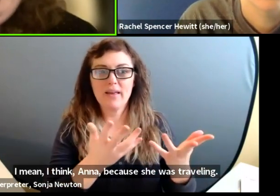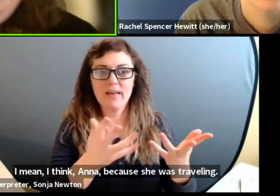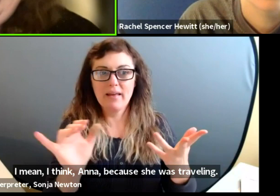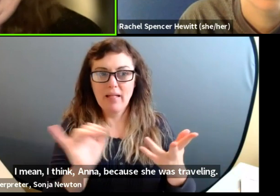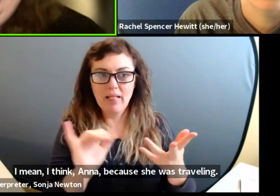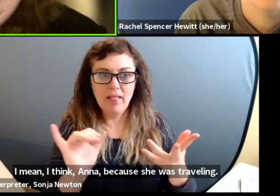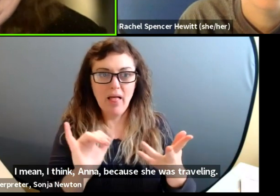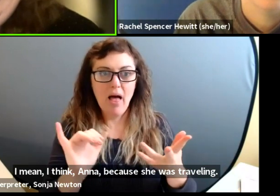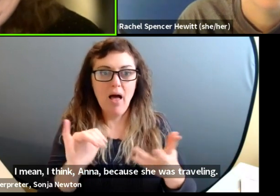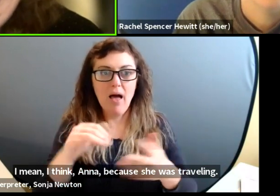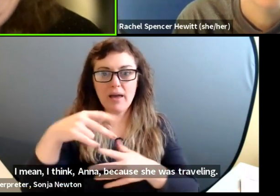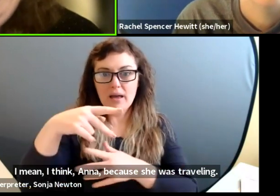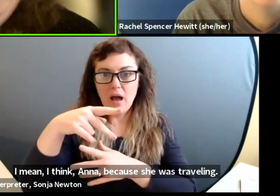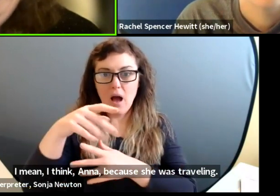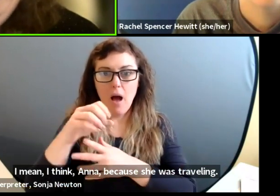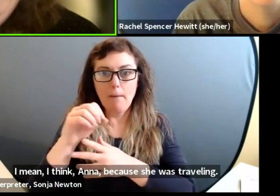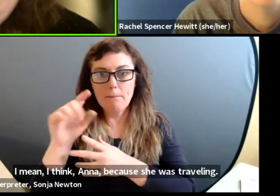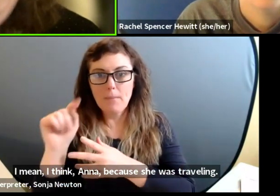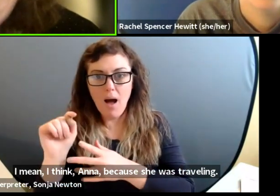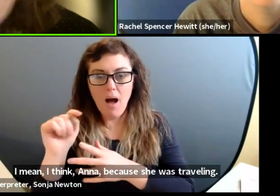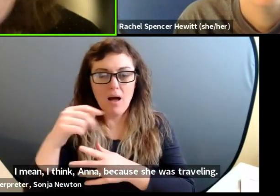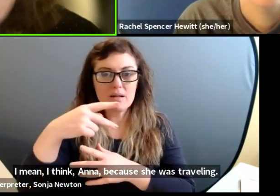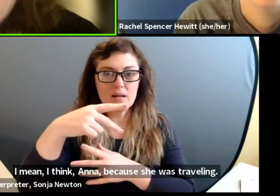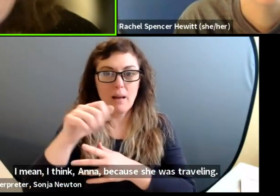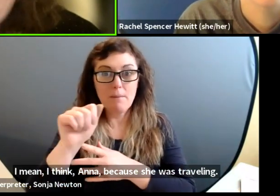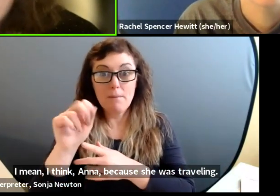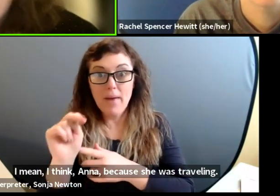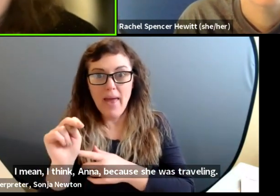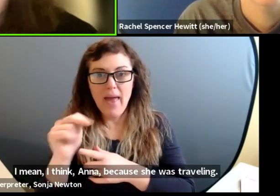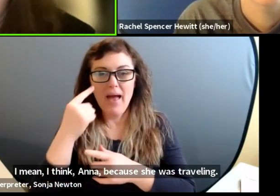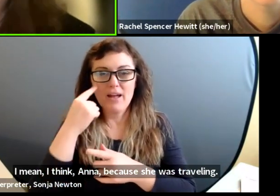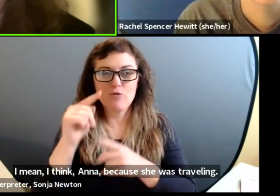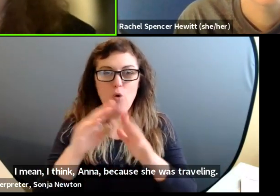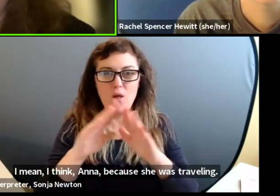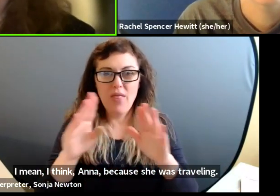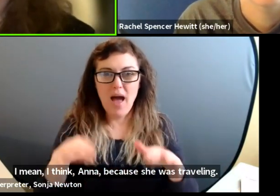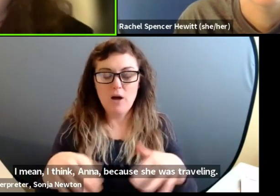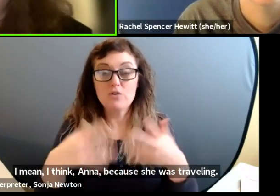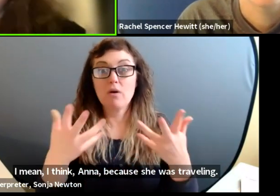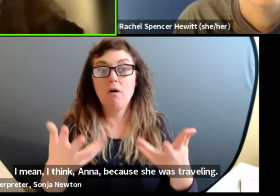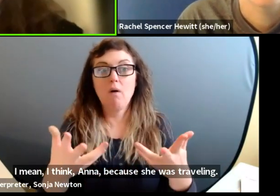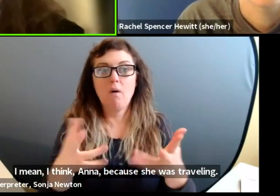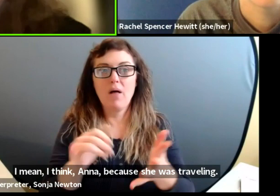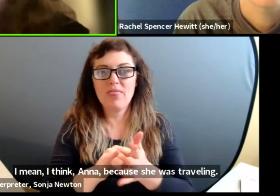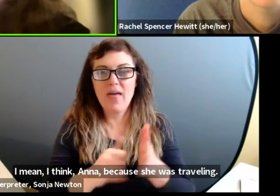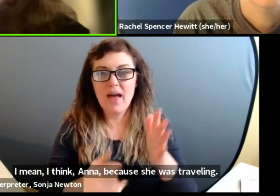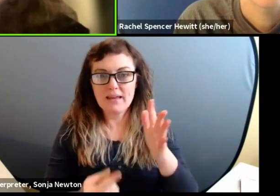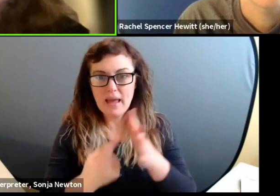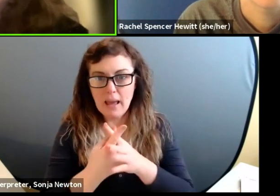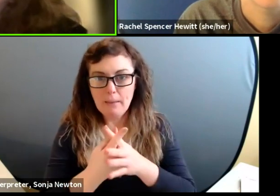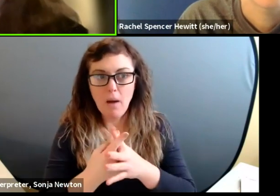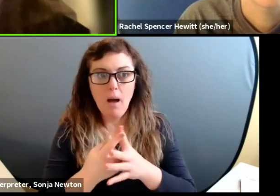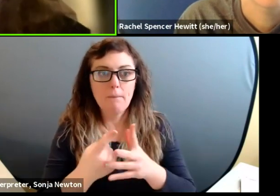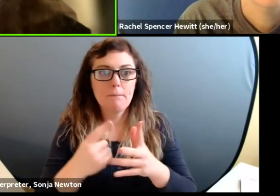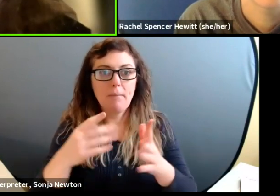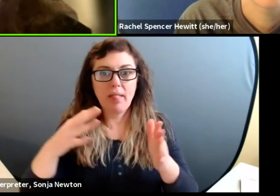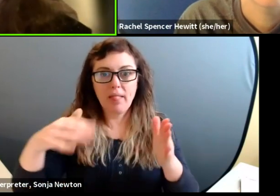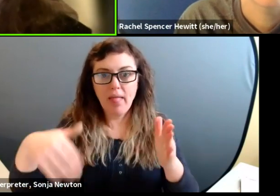pans for her housing, um, which was something that sort of came up late in the game, but that's not super parent